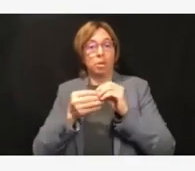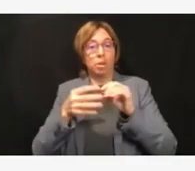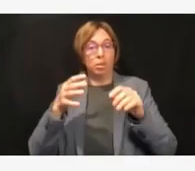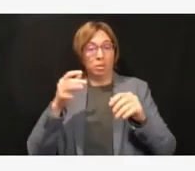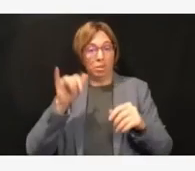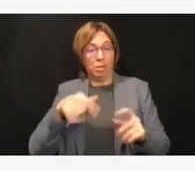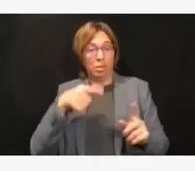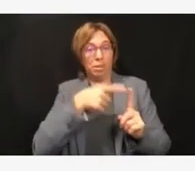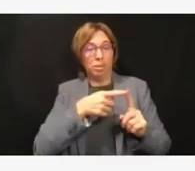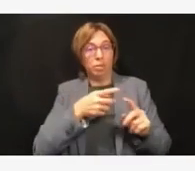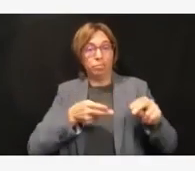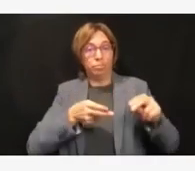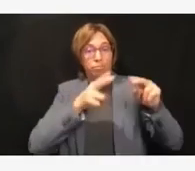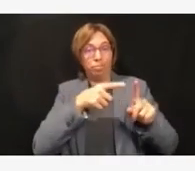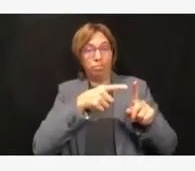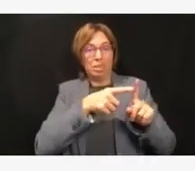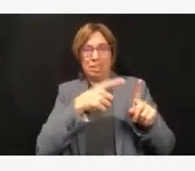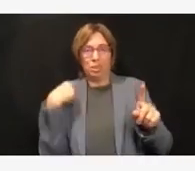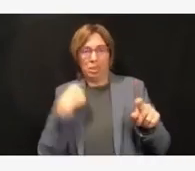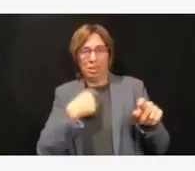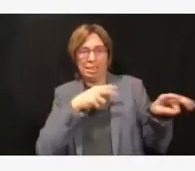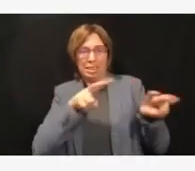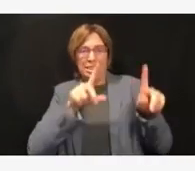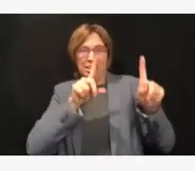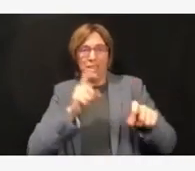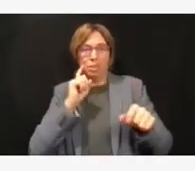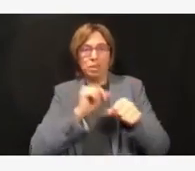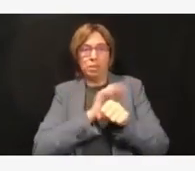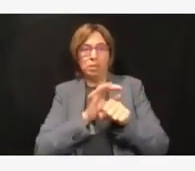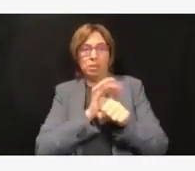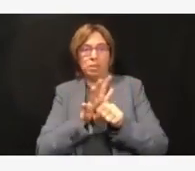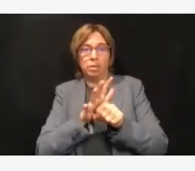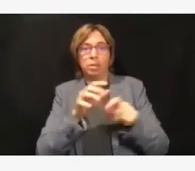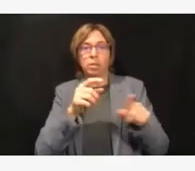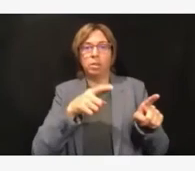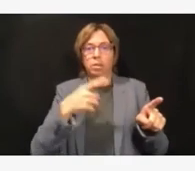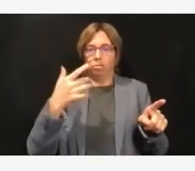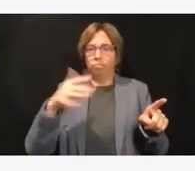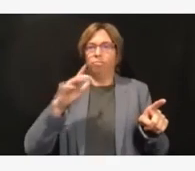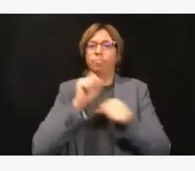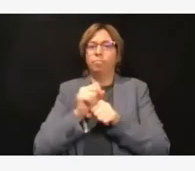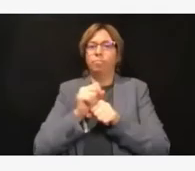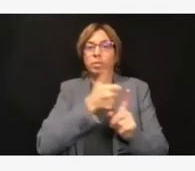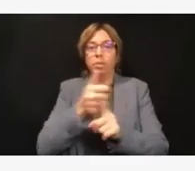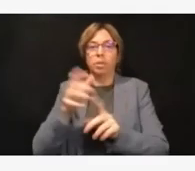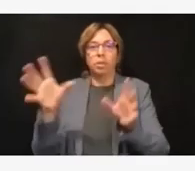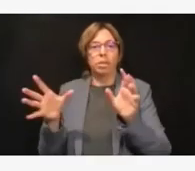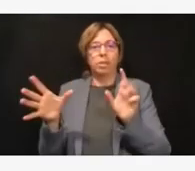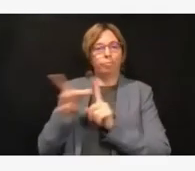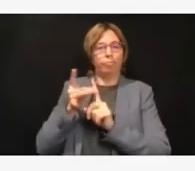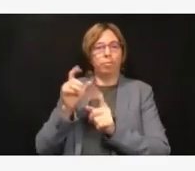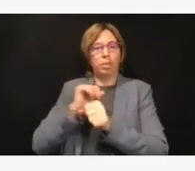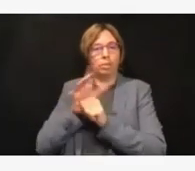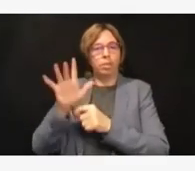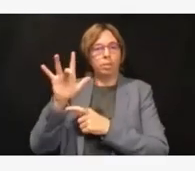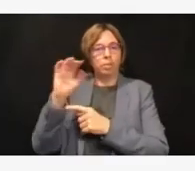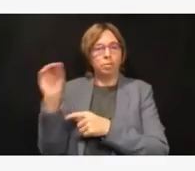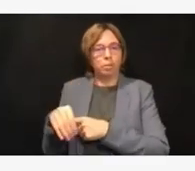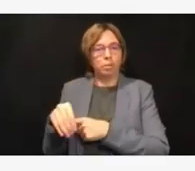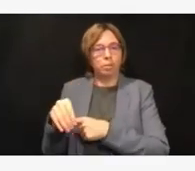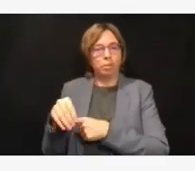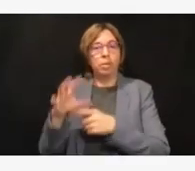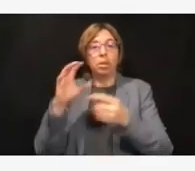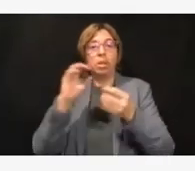high. We know if they're below 5%, we start to feel like maybe we're out of the woods as far as being a rapid spread.